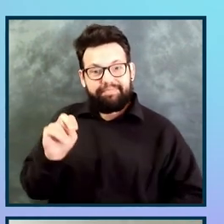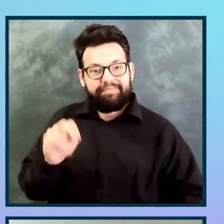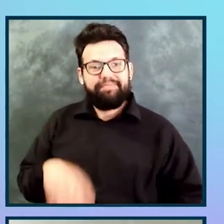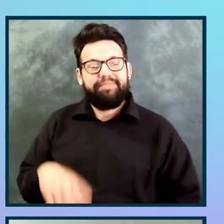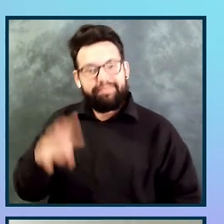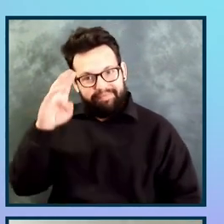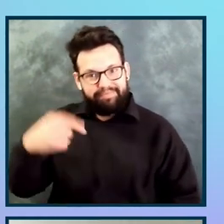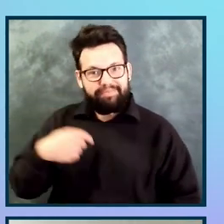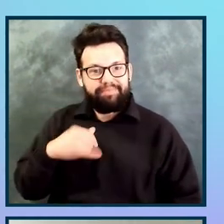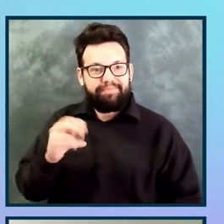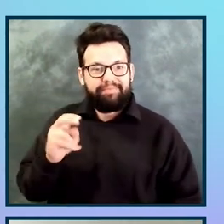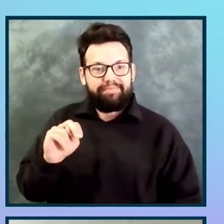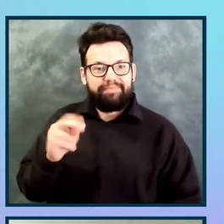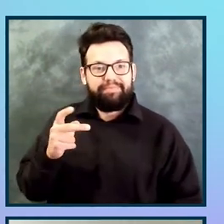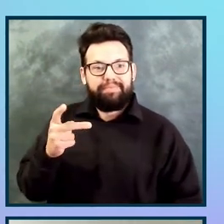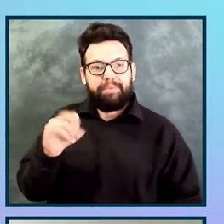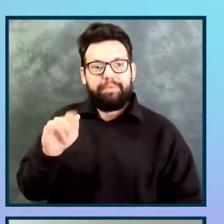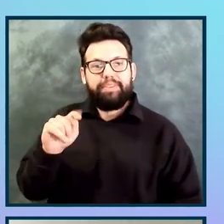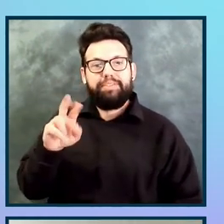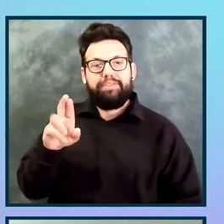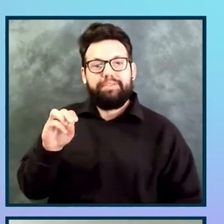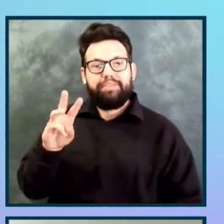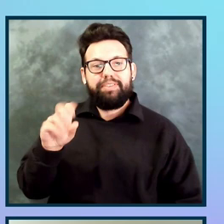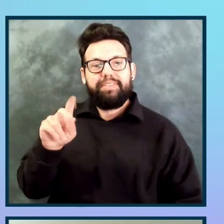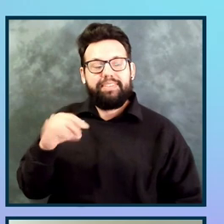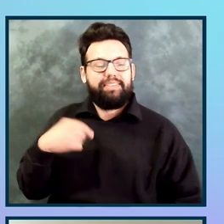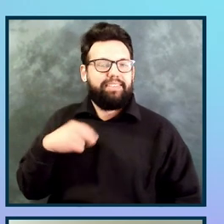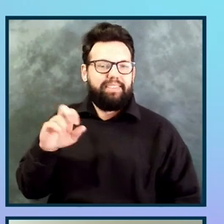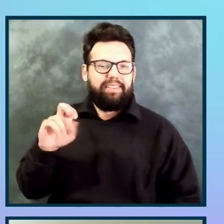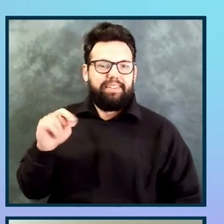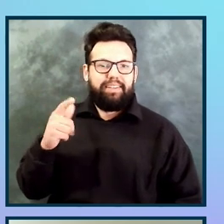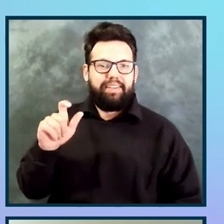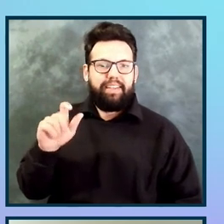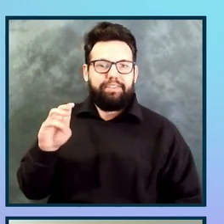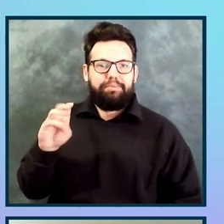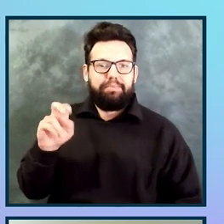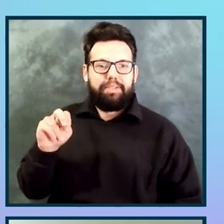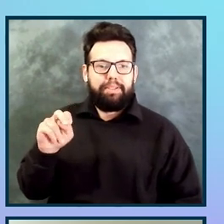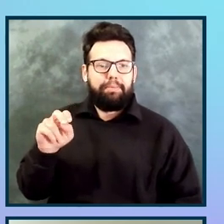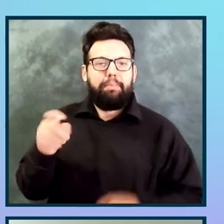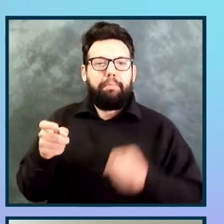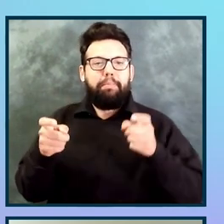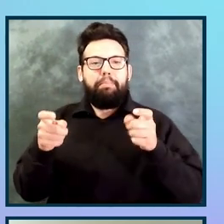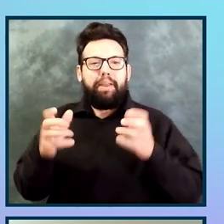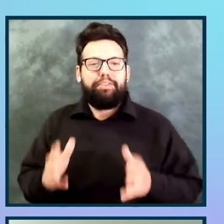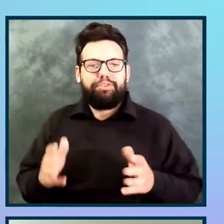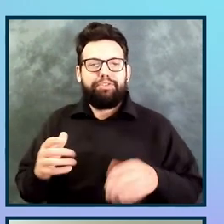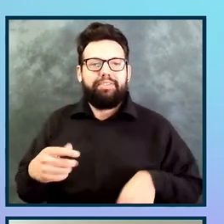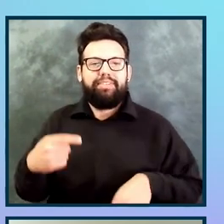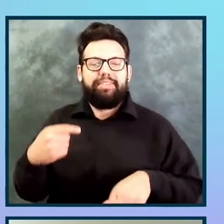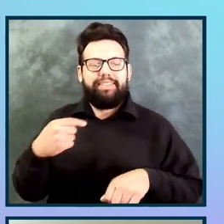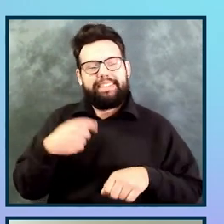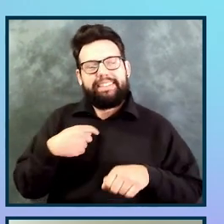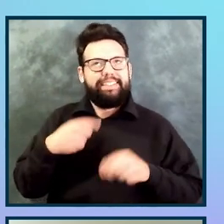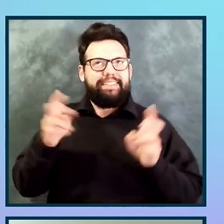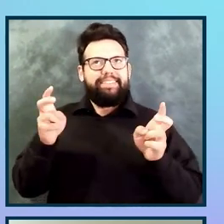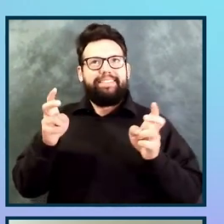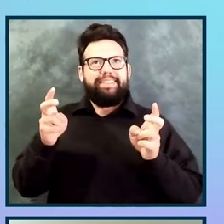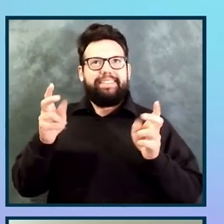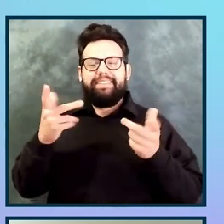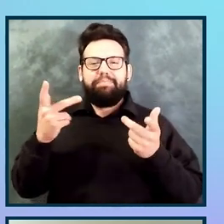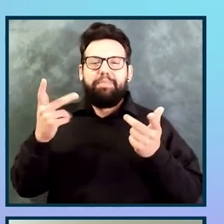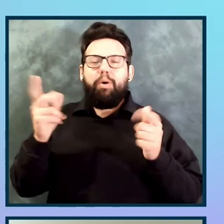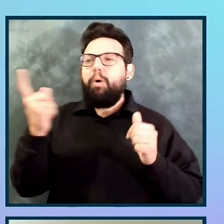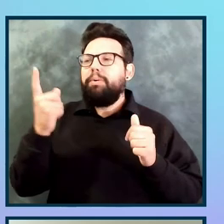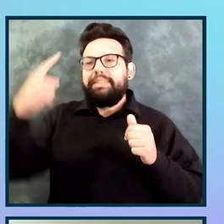My name is John Piotrowski. I am an Engagement Manager at DQ. I like to consider myself a silver lining specialist. No matter how bad the situation,